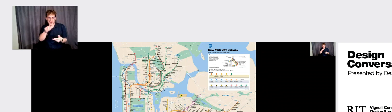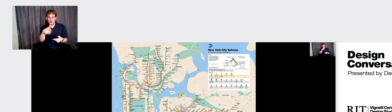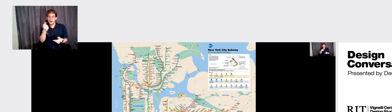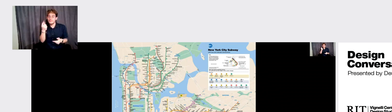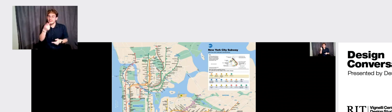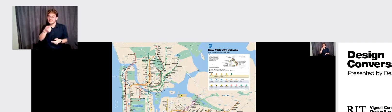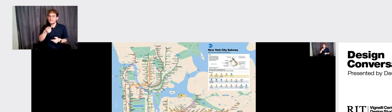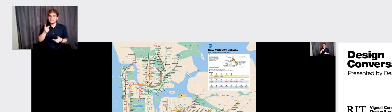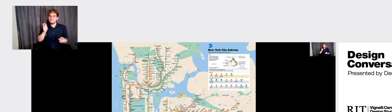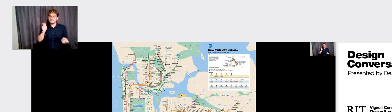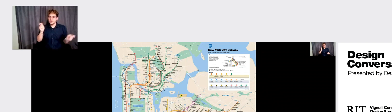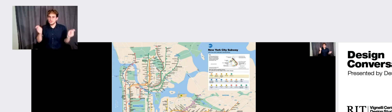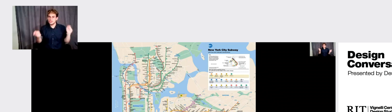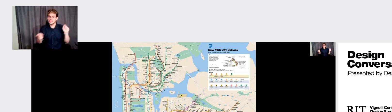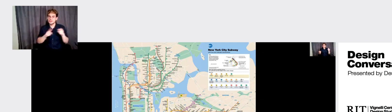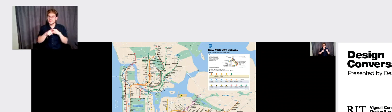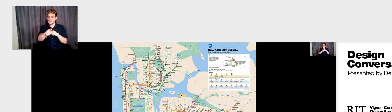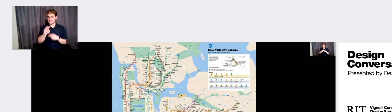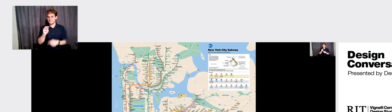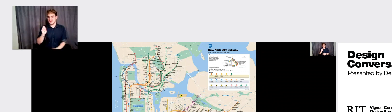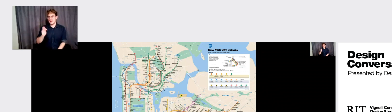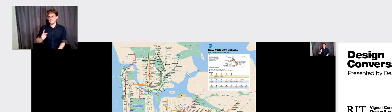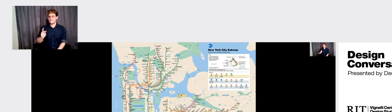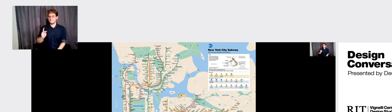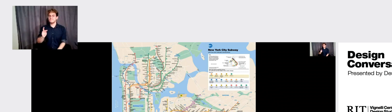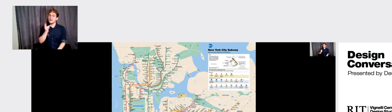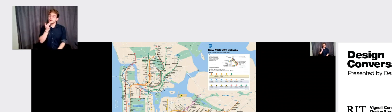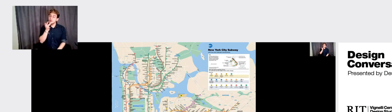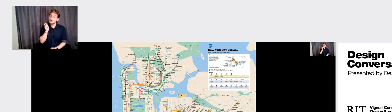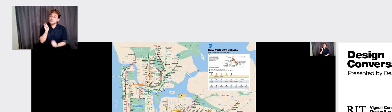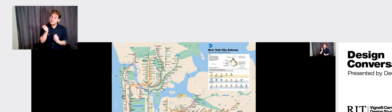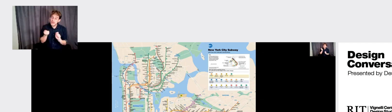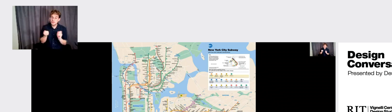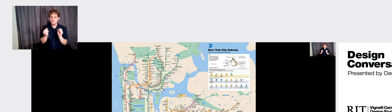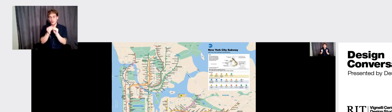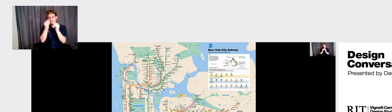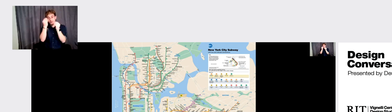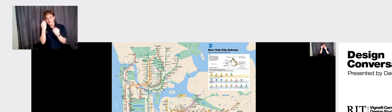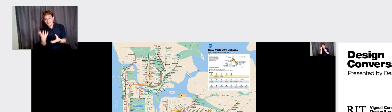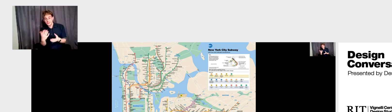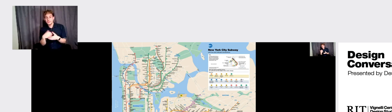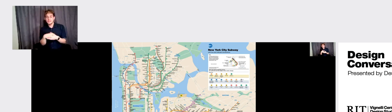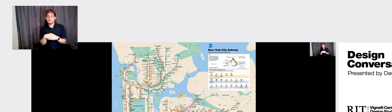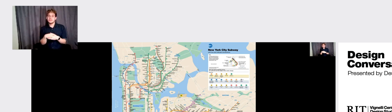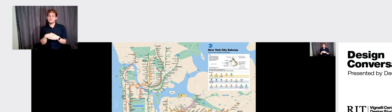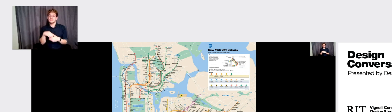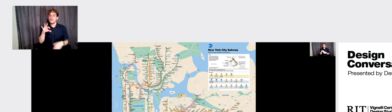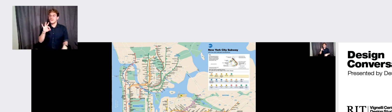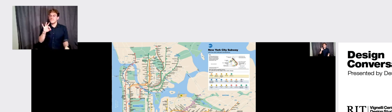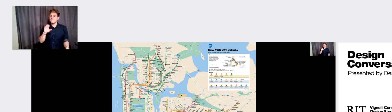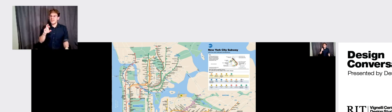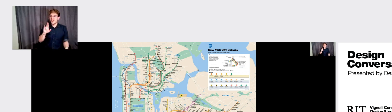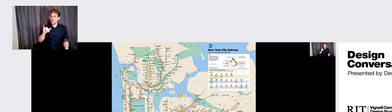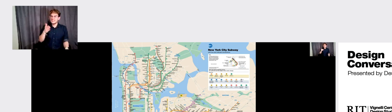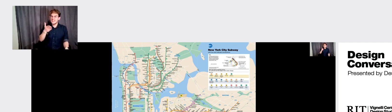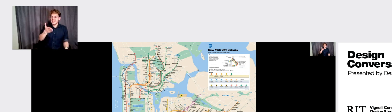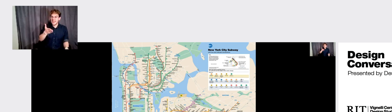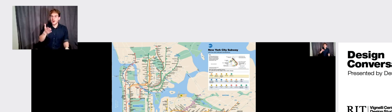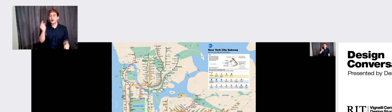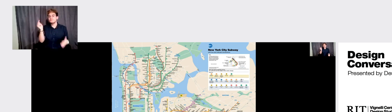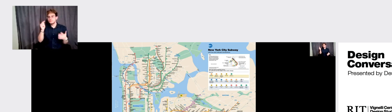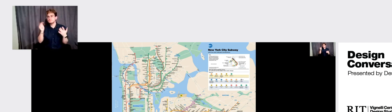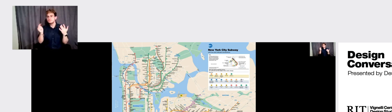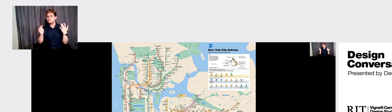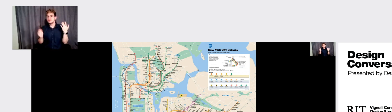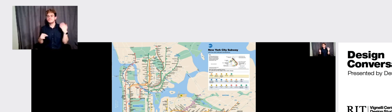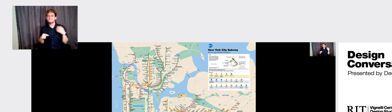evolved to this map that we have today, the colors changed a little bit. They added more information. Uh, the fairies are there for example, and so forth, so